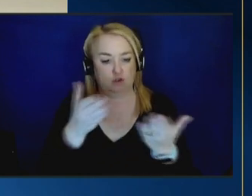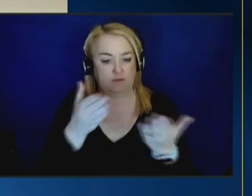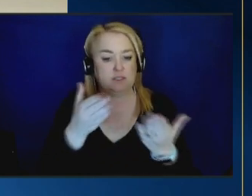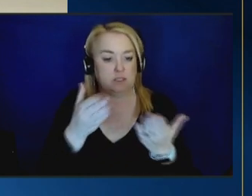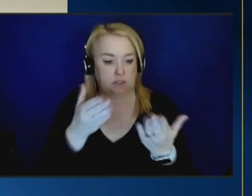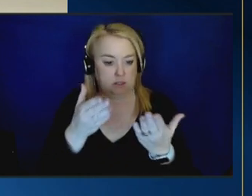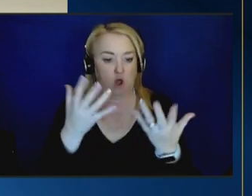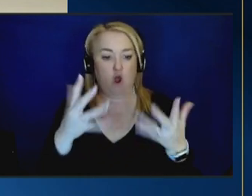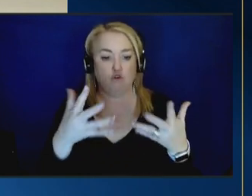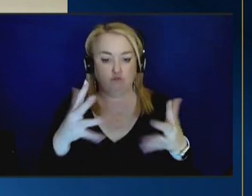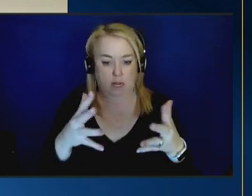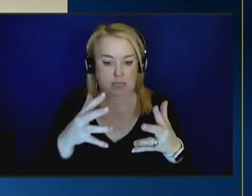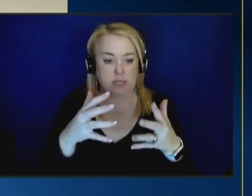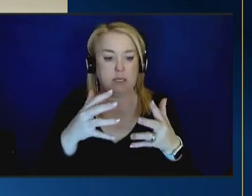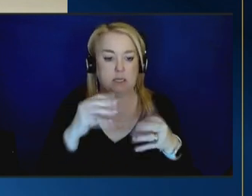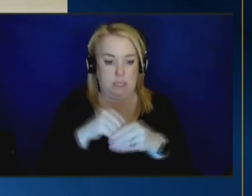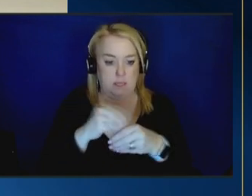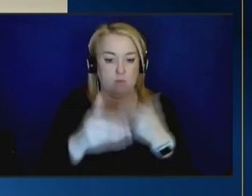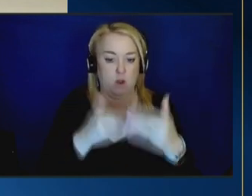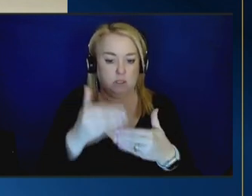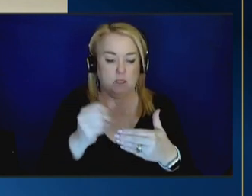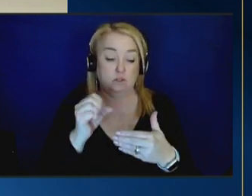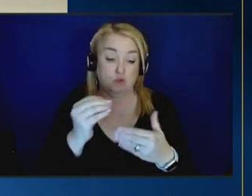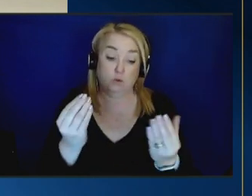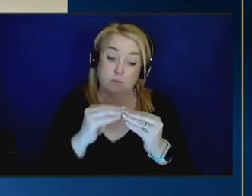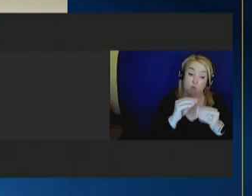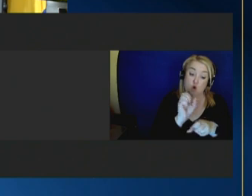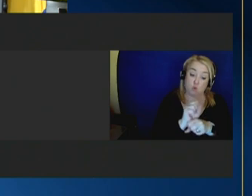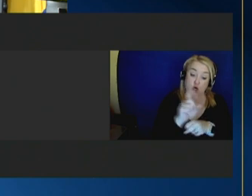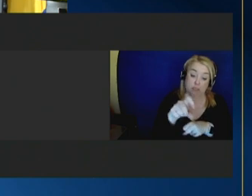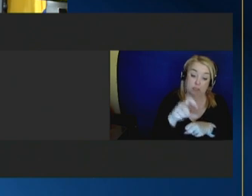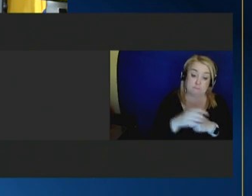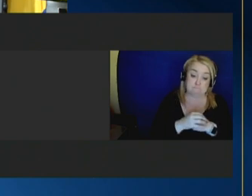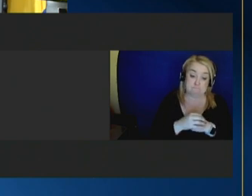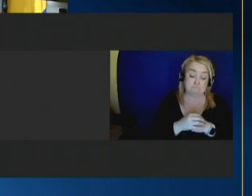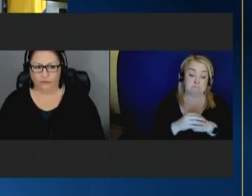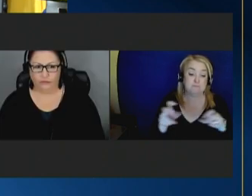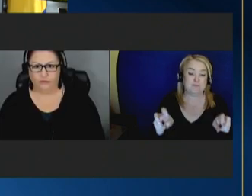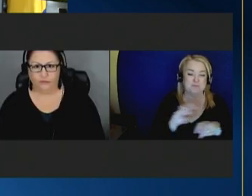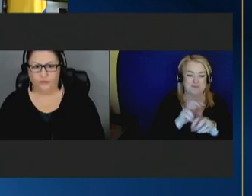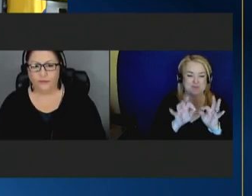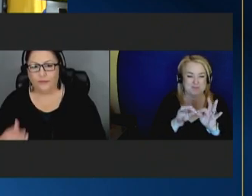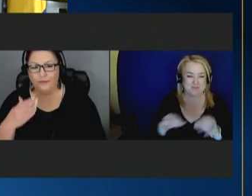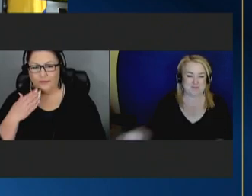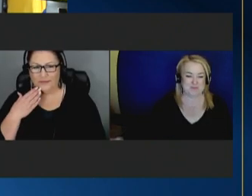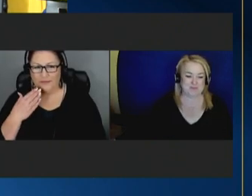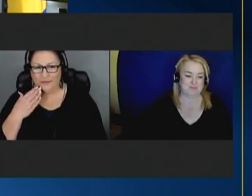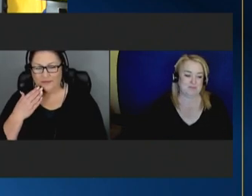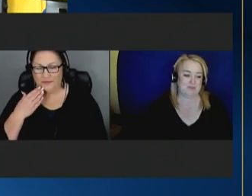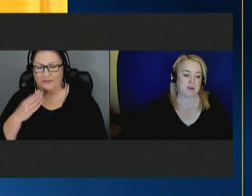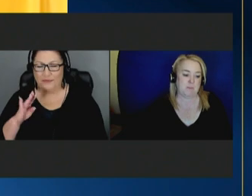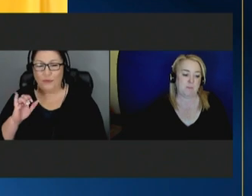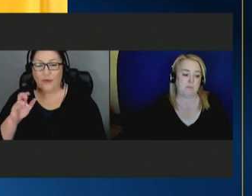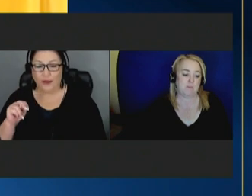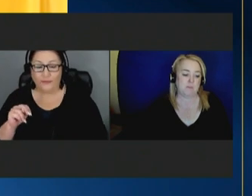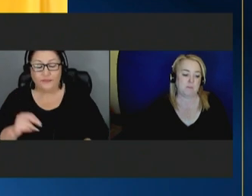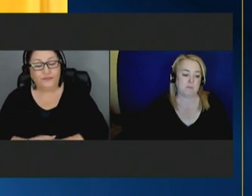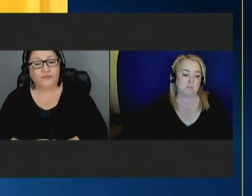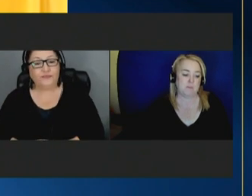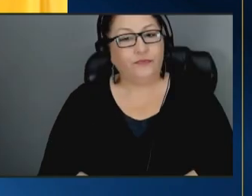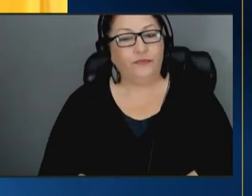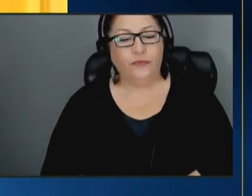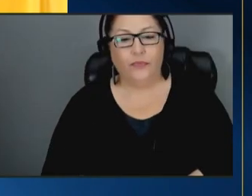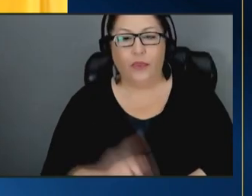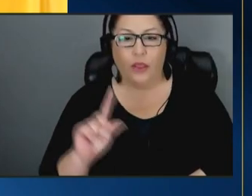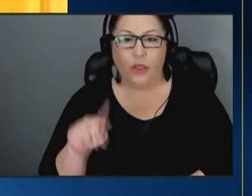already in the clearinghouse so i think there's a lot more work here thank you brian your thoughts sure um so the only